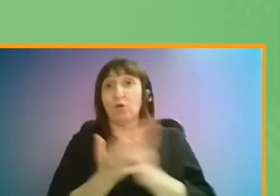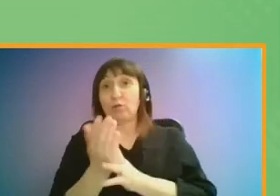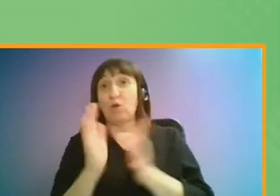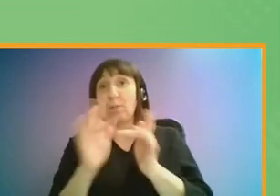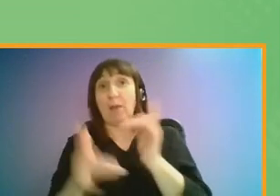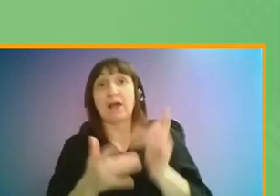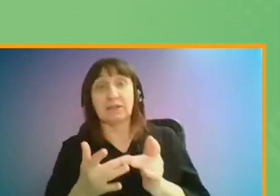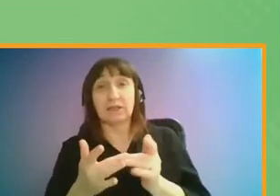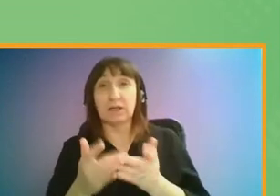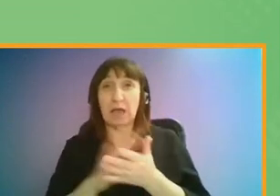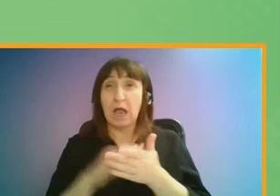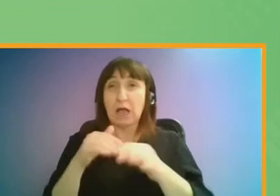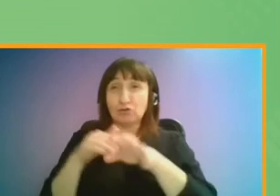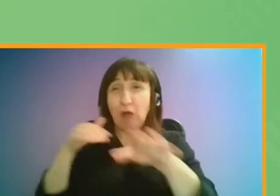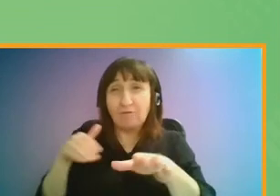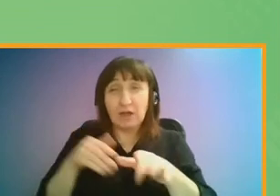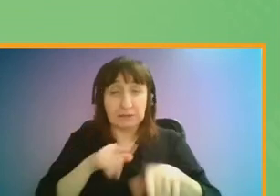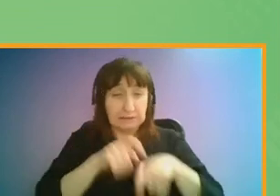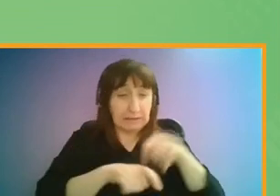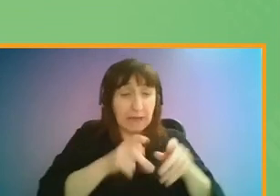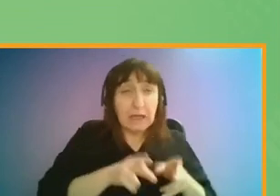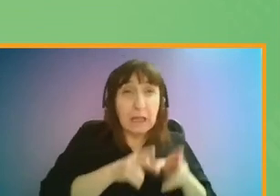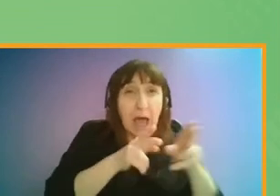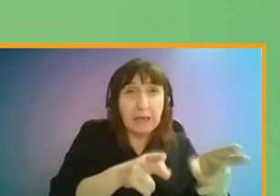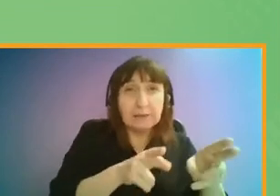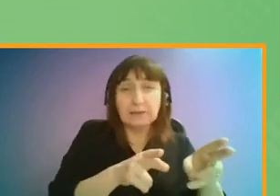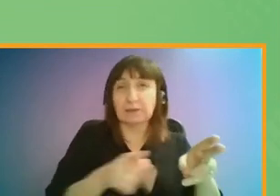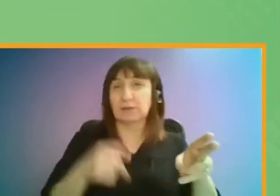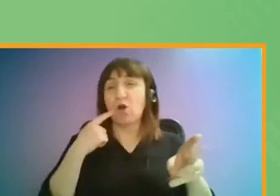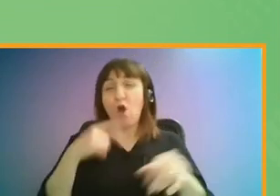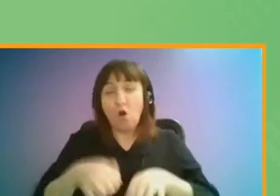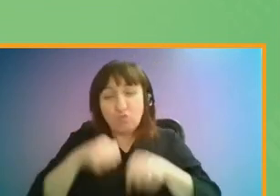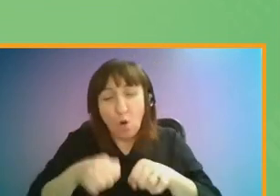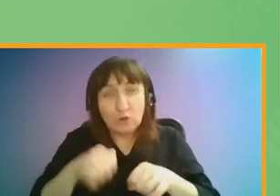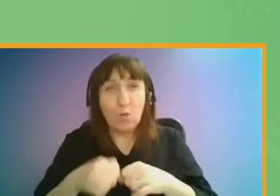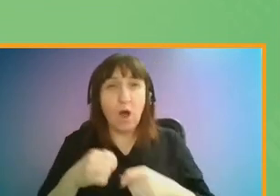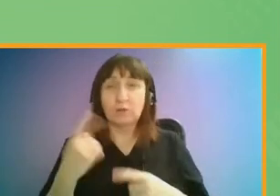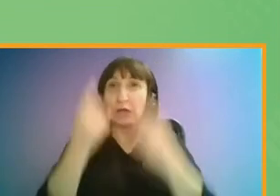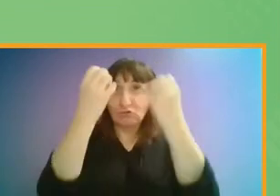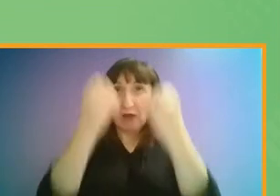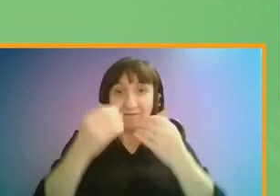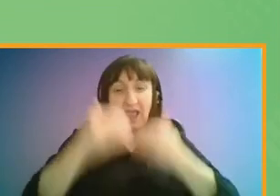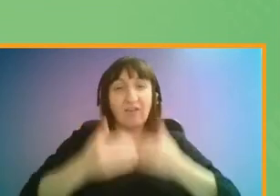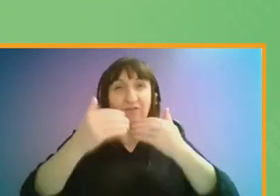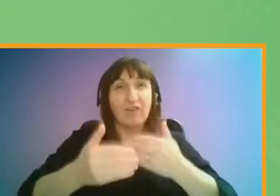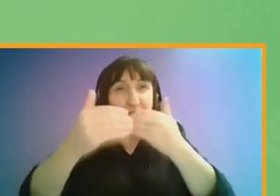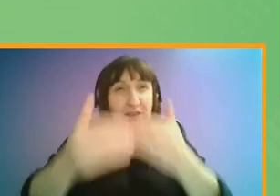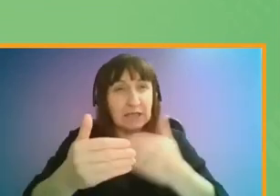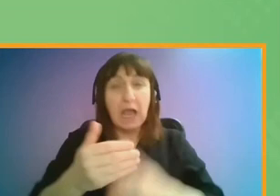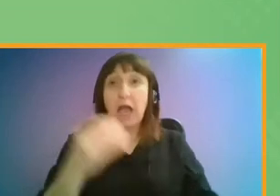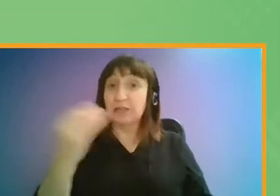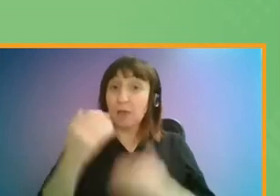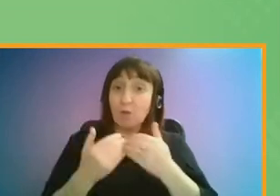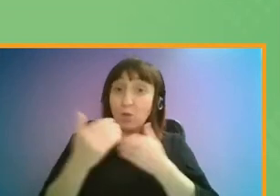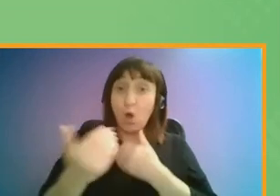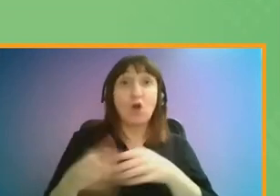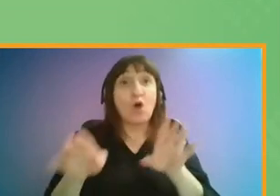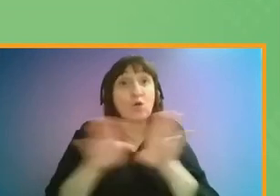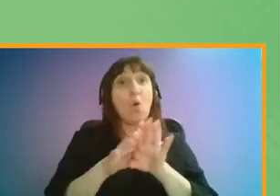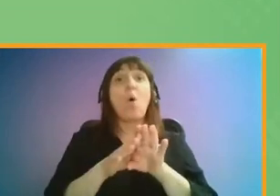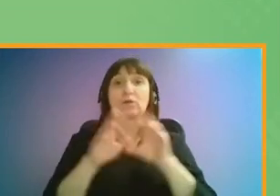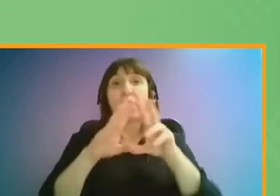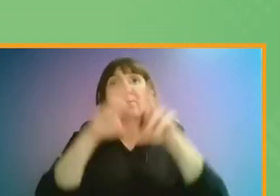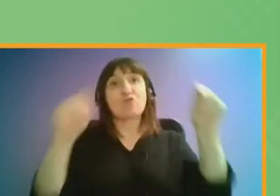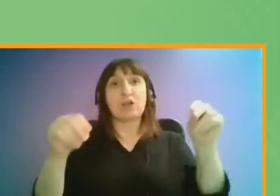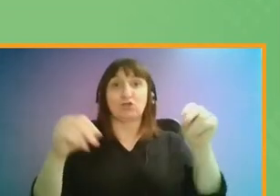jams caused by cycle lanes, the impact of low traffic neighbourhoods, road works and traffic light phasing, and the temporary or long-term closure of some bridges across